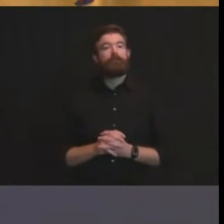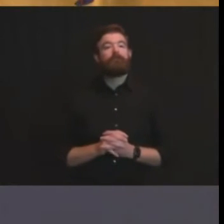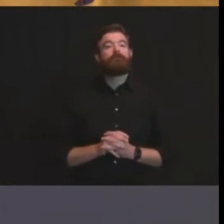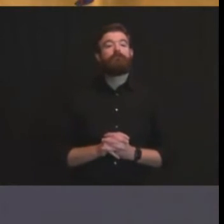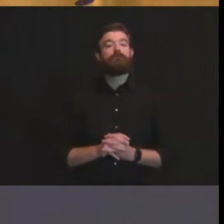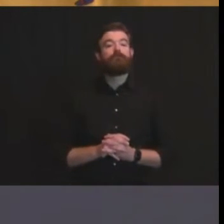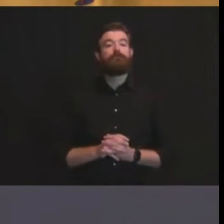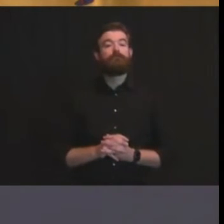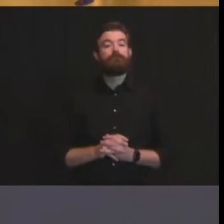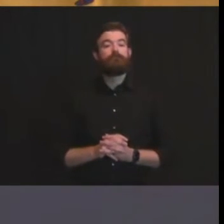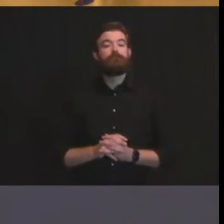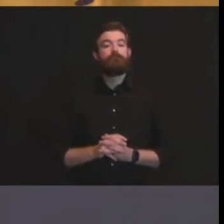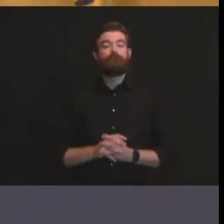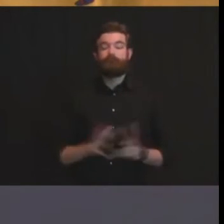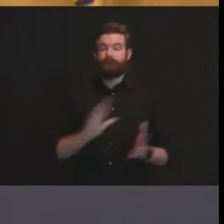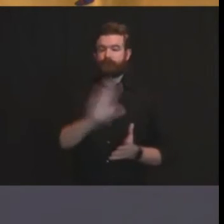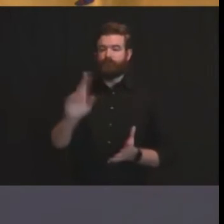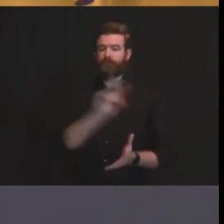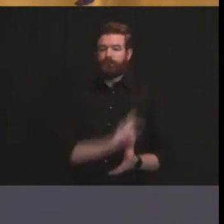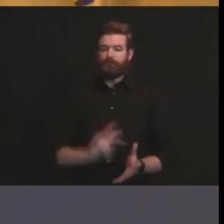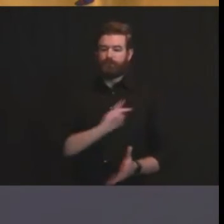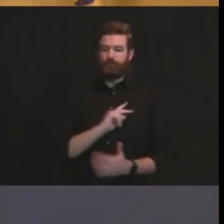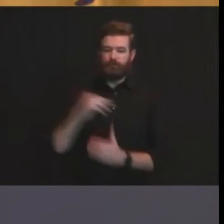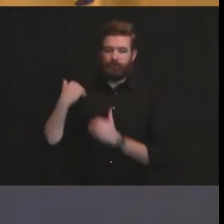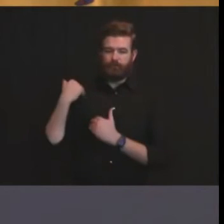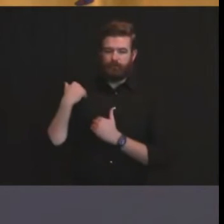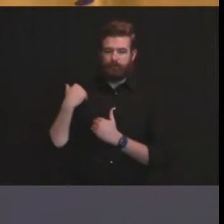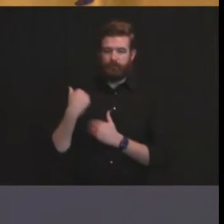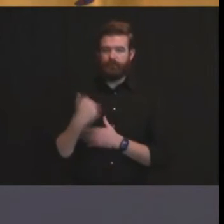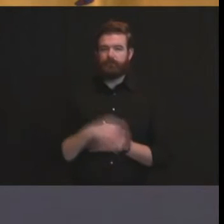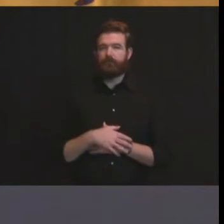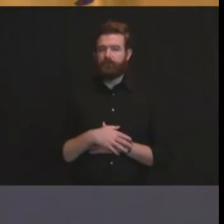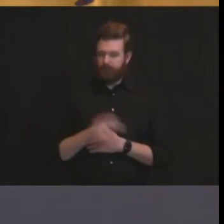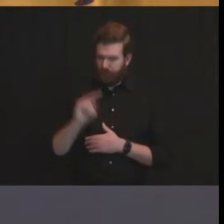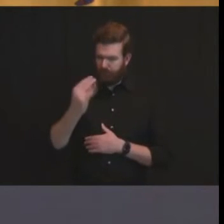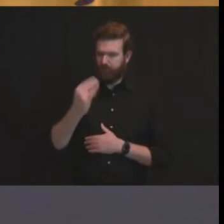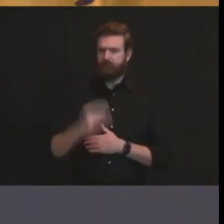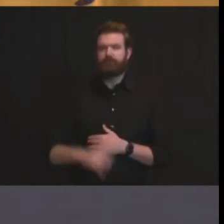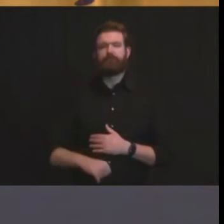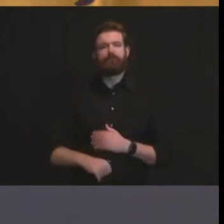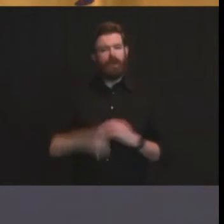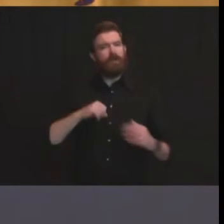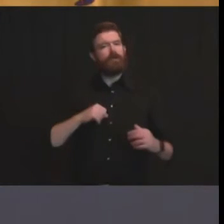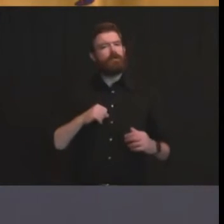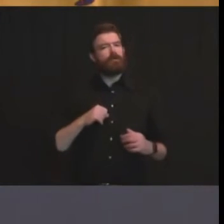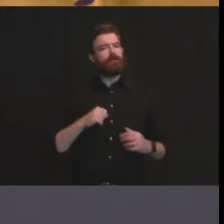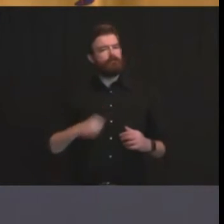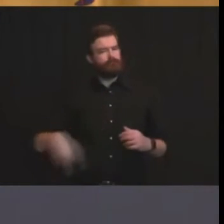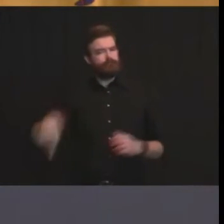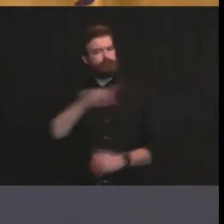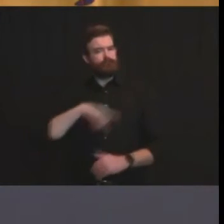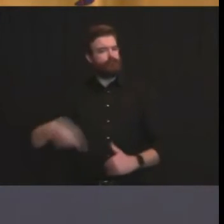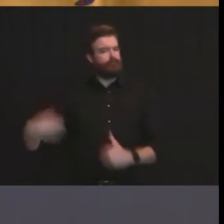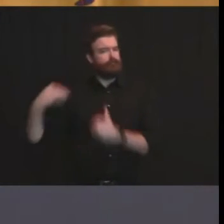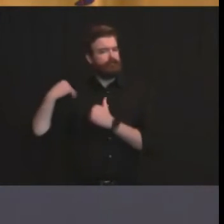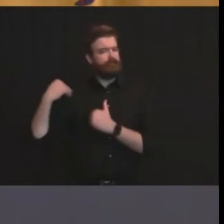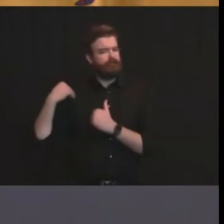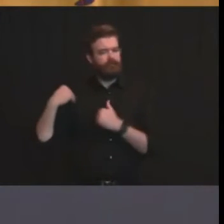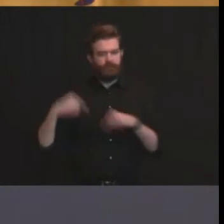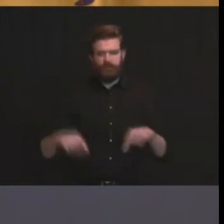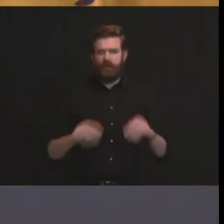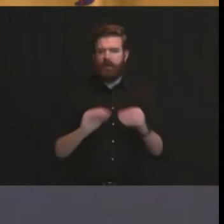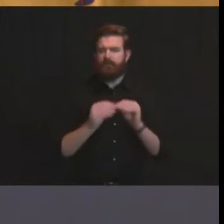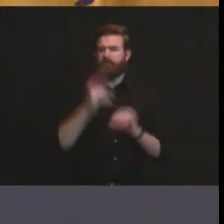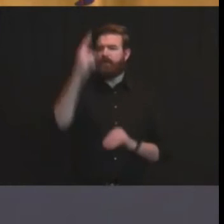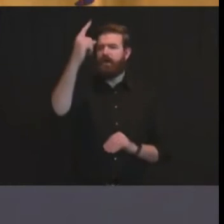exceptional new jersey behavior and we've proven this already to the rest of the country that nobody can do this better than we can and you add to that more